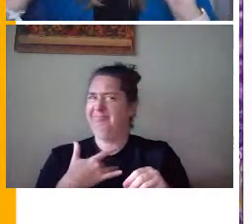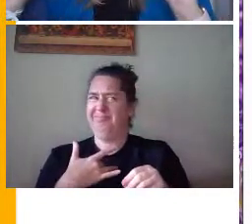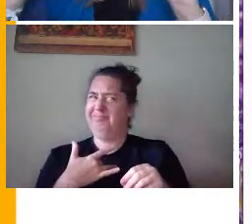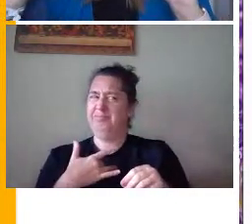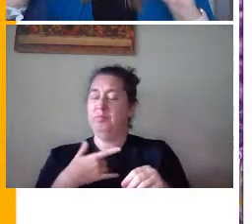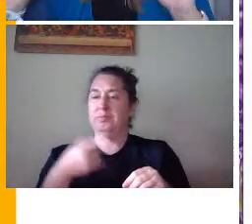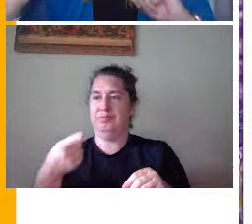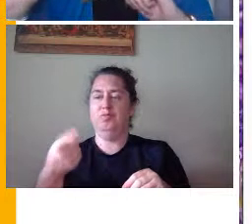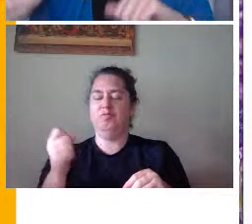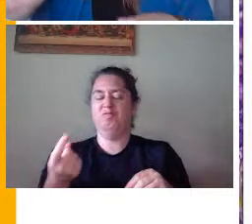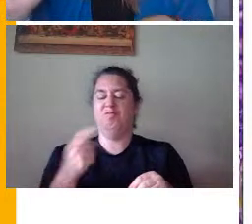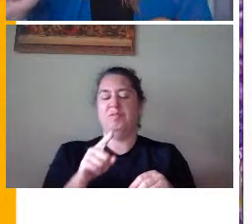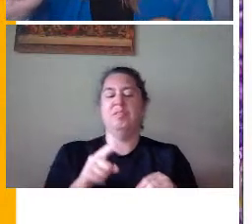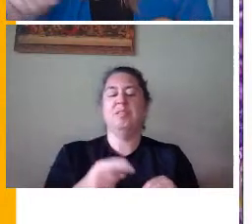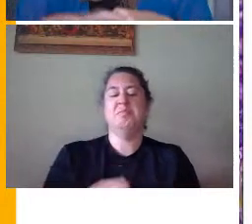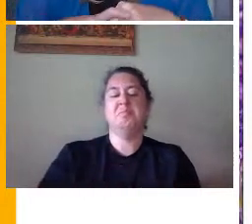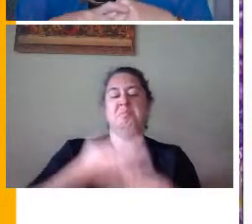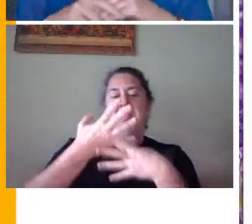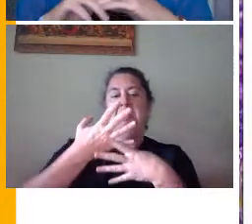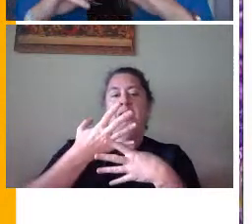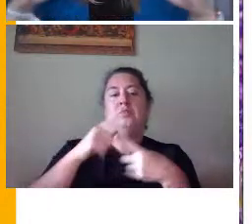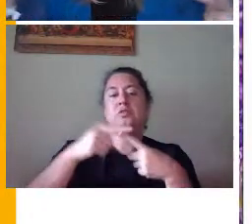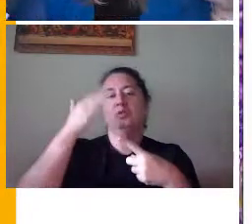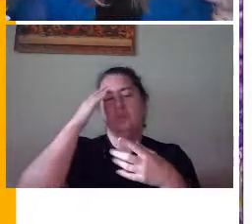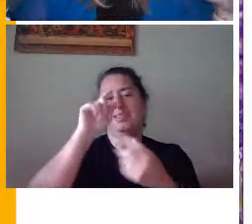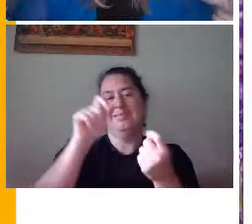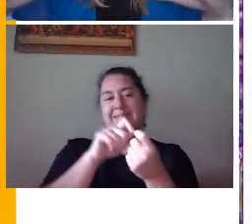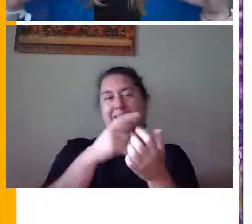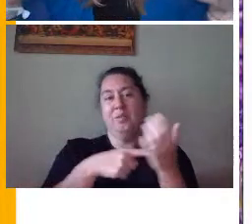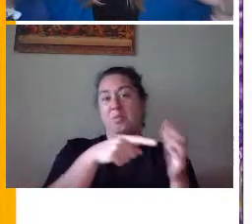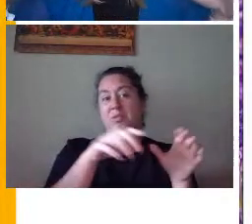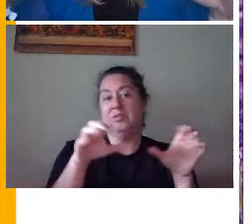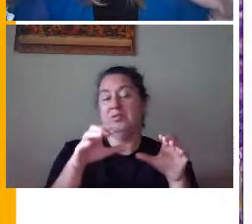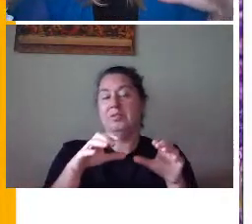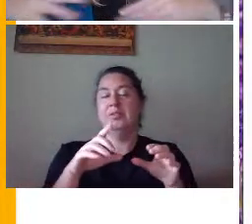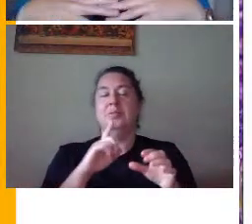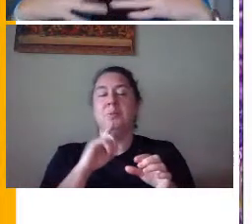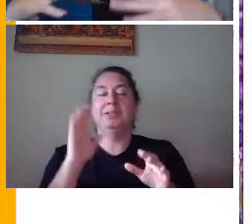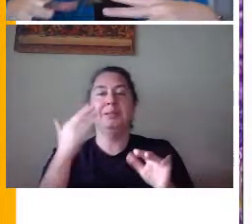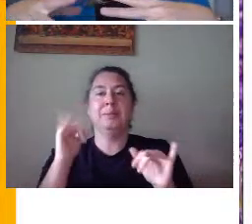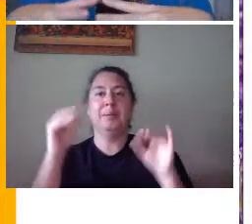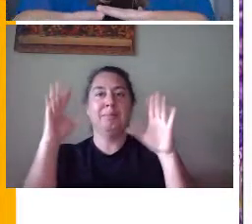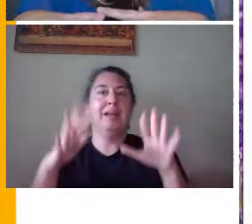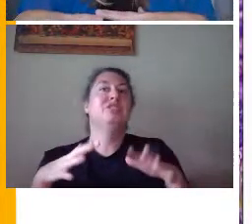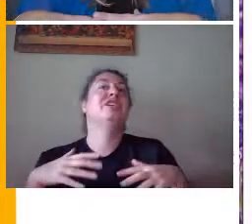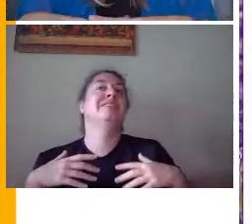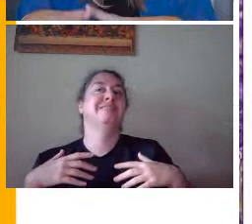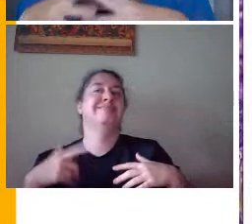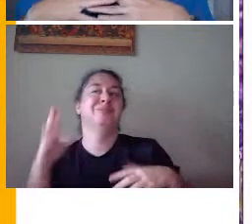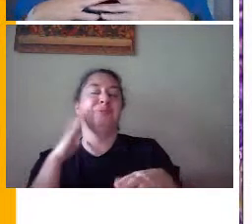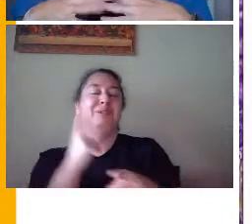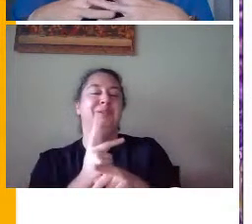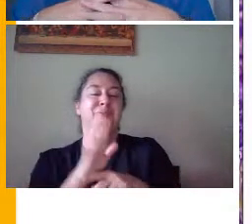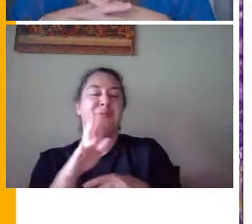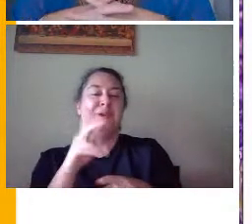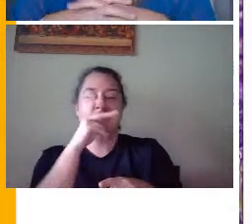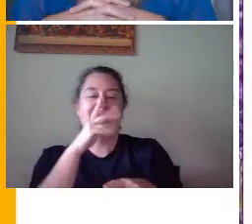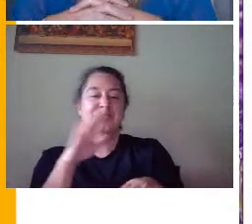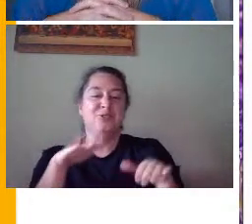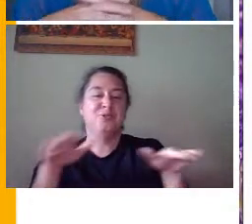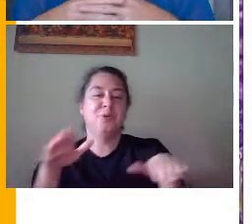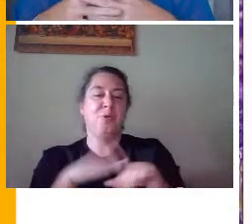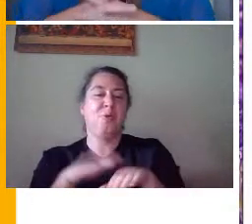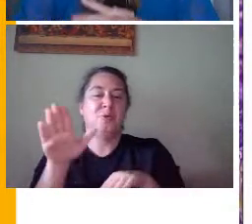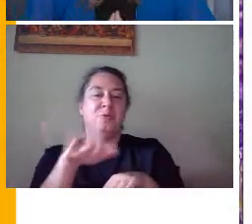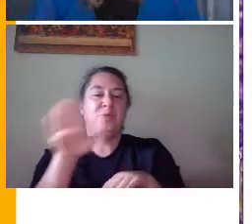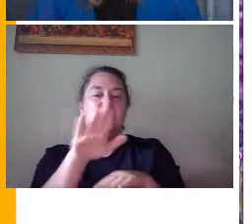go pull it back up and know exactly what they were doing. Seems like magic. It's very simple and it will keep the kids on their toes. And the